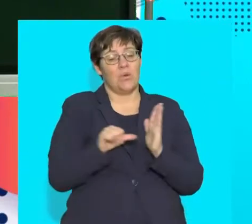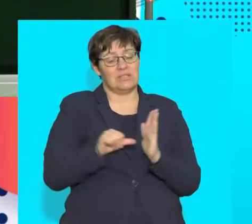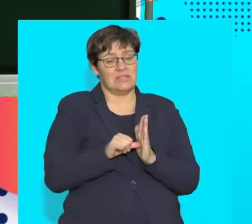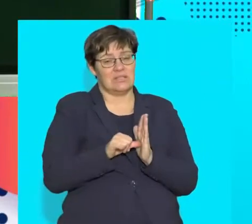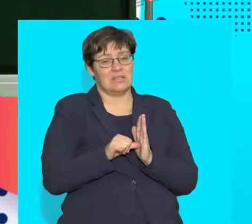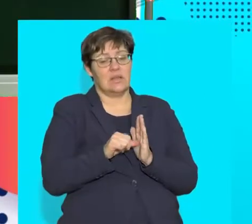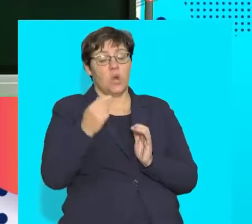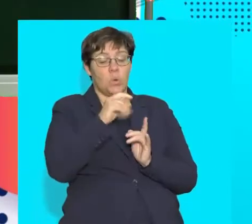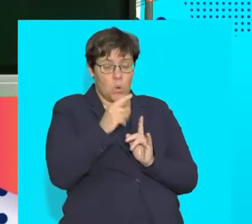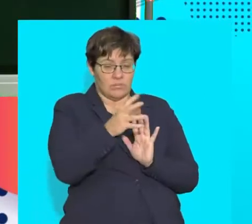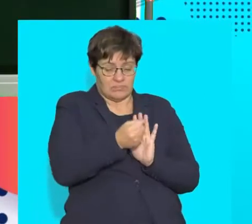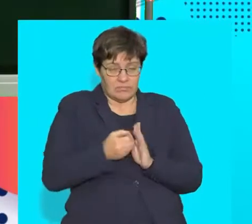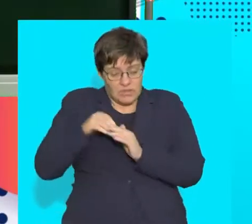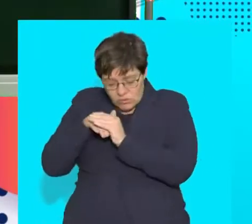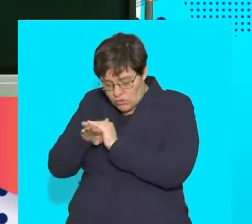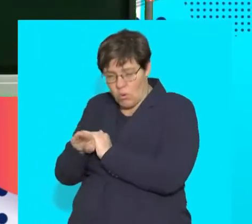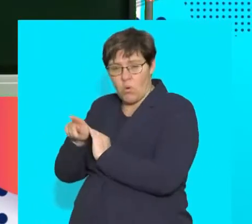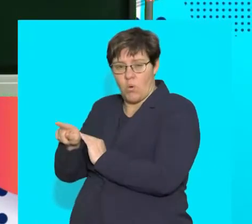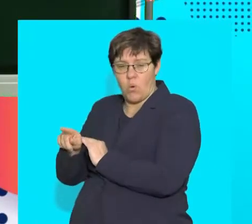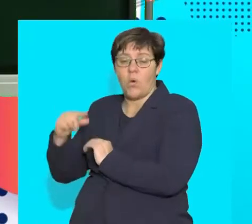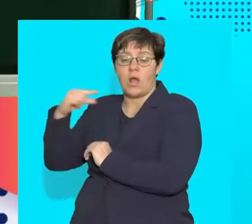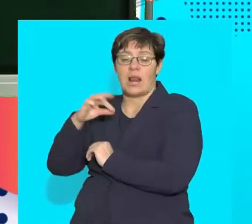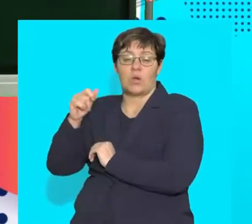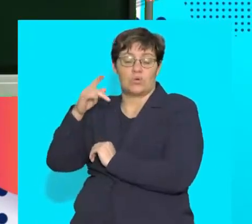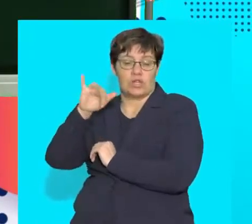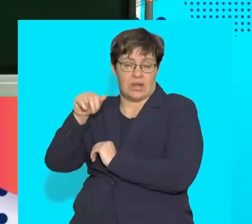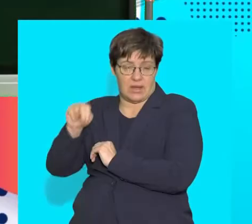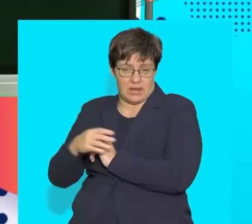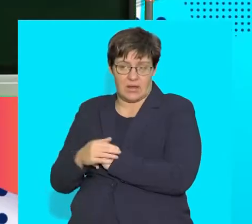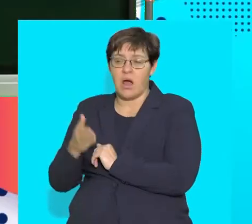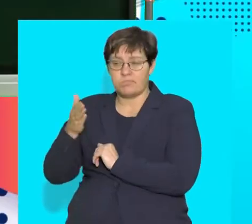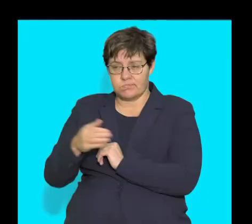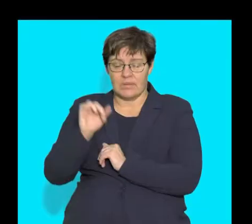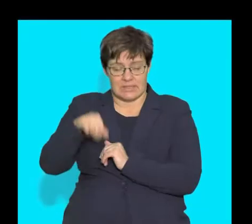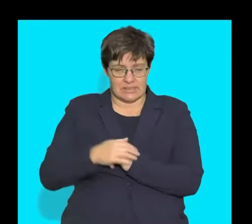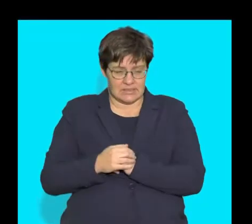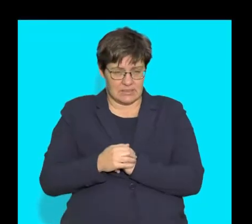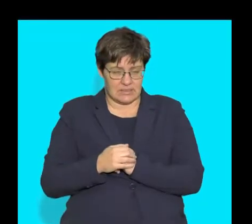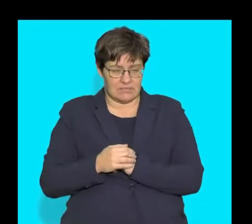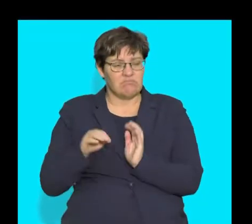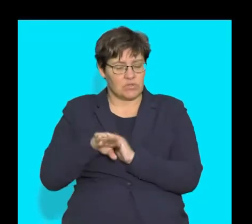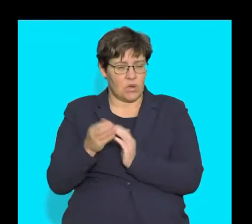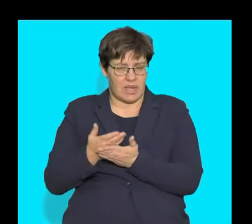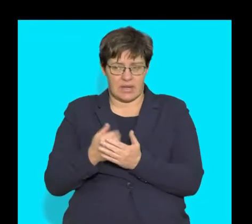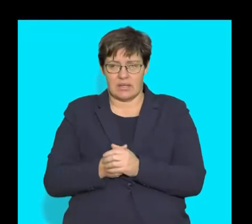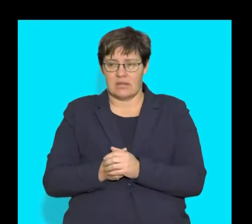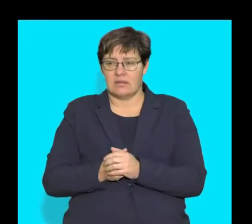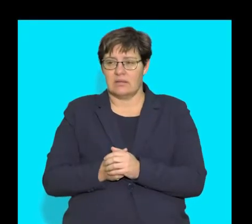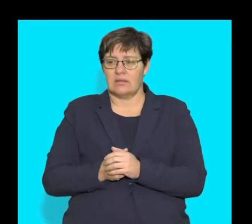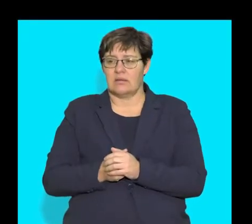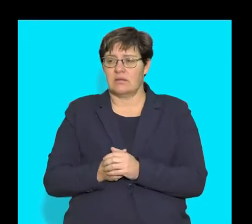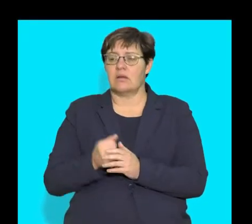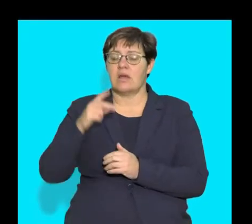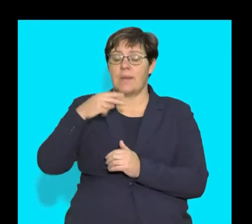the liver plays an important role in taking the glucose and storing it as glycogen. So, yes, a large amount of glucose can be stored.